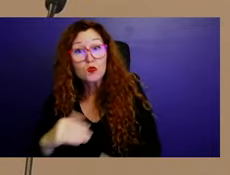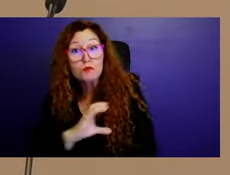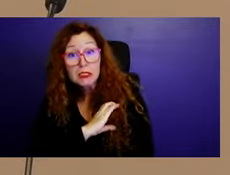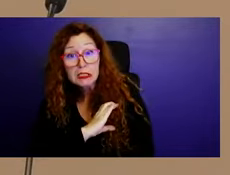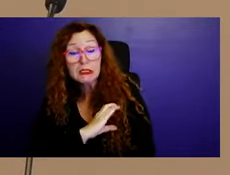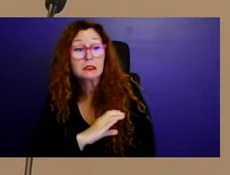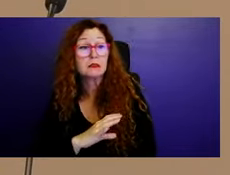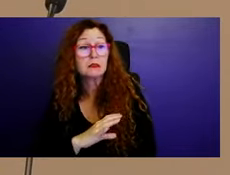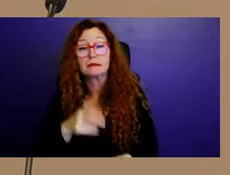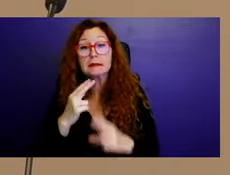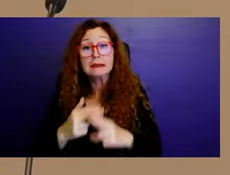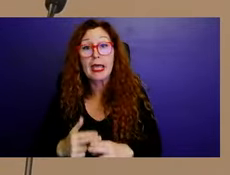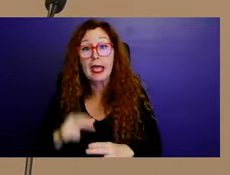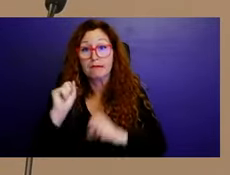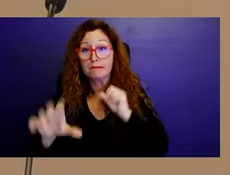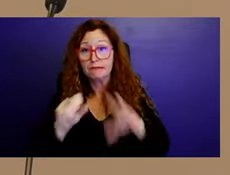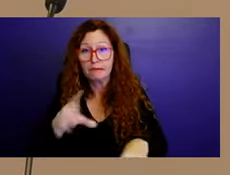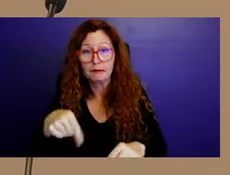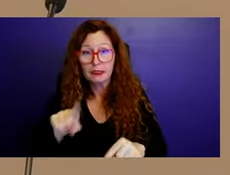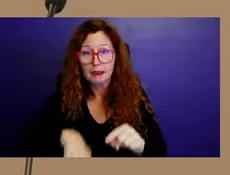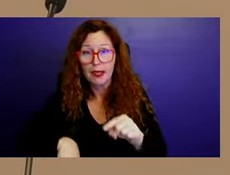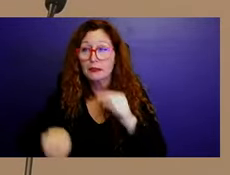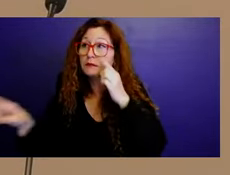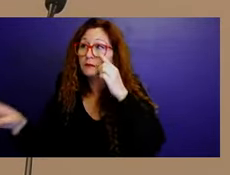A sergeant comes in, a sergeant Haas,